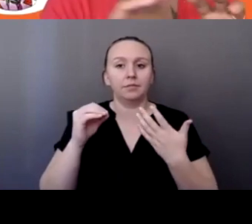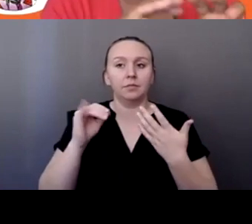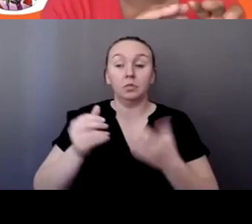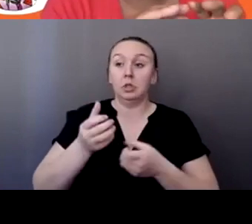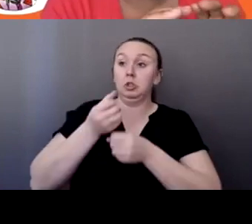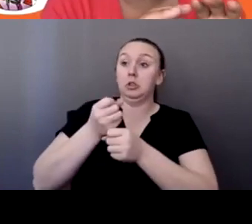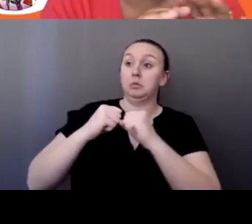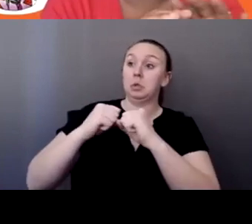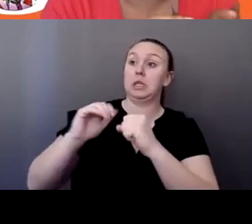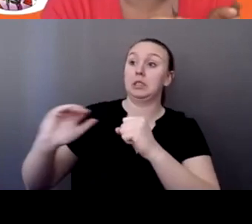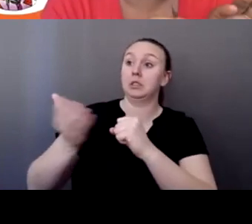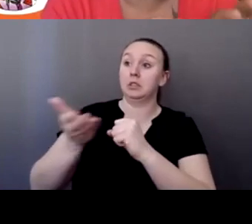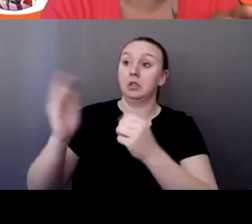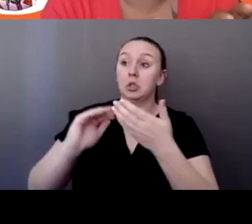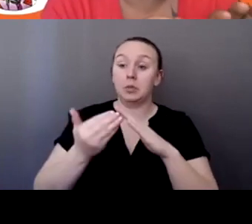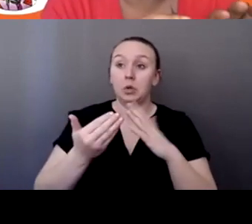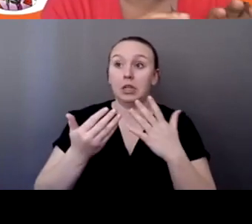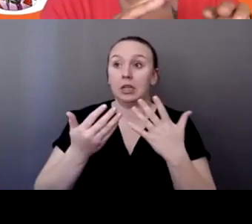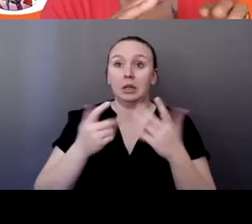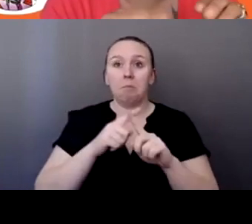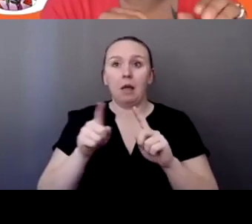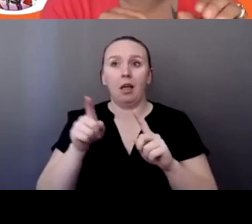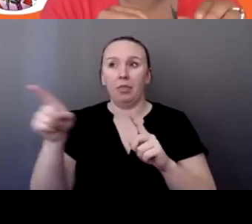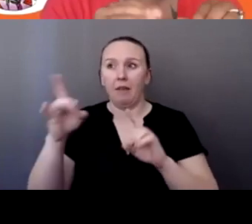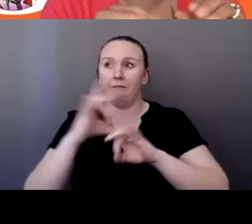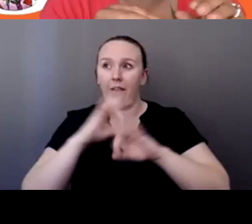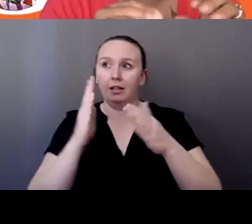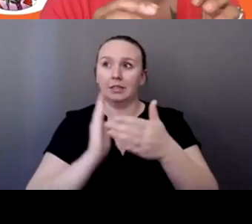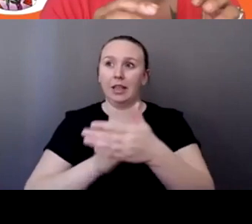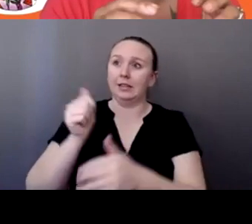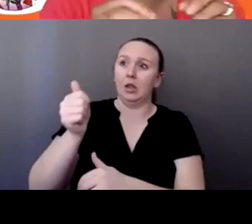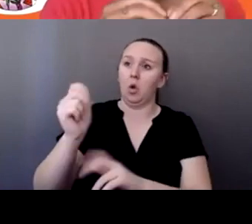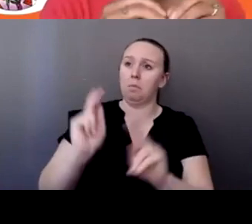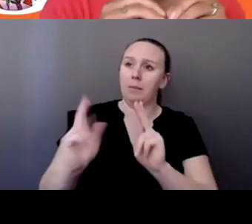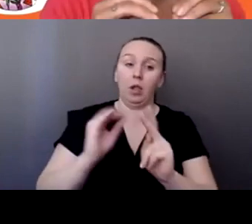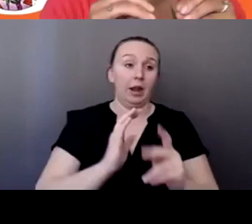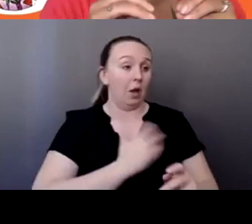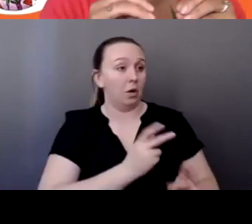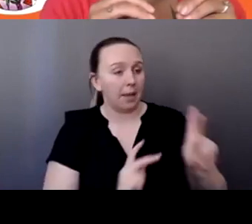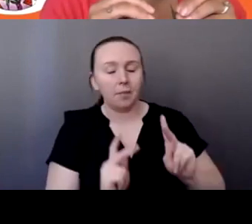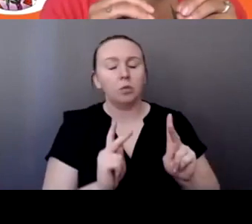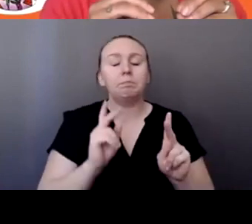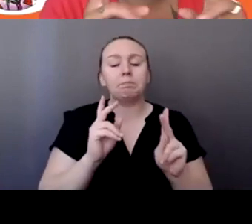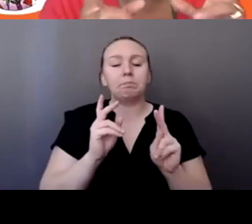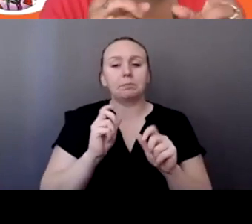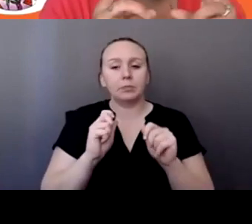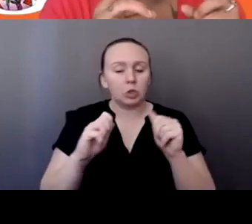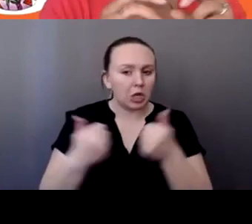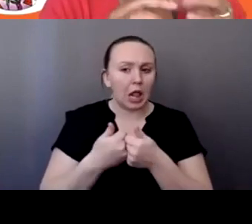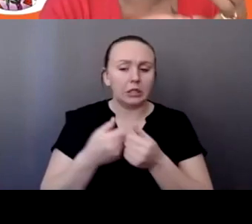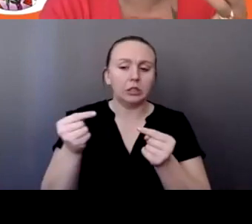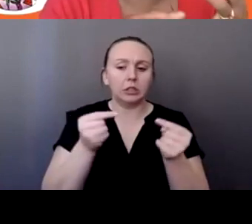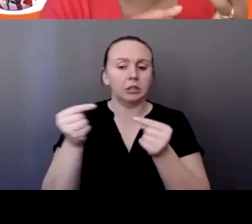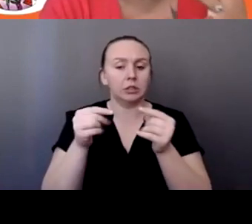violence that they're perpetrating against our own people. So it's really a difficult relationship because I, I'm holding a